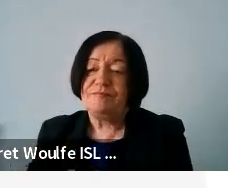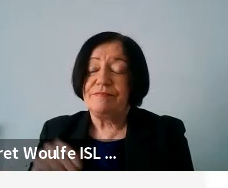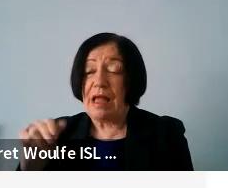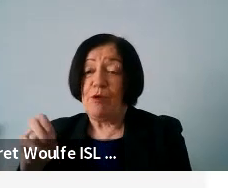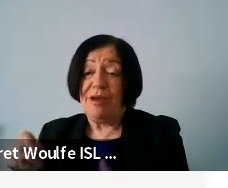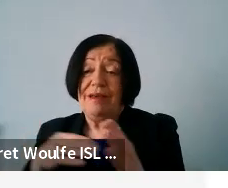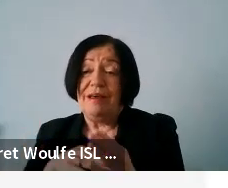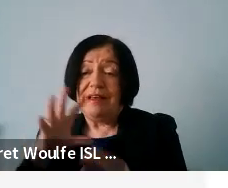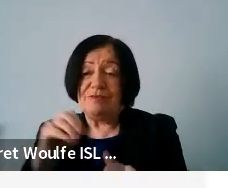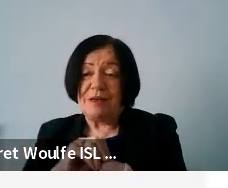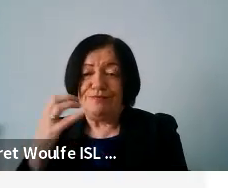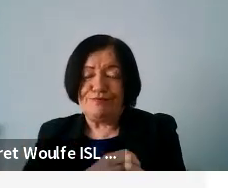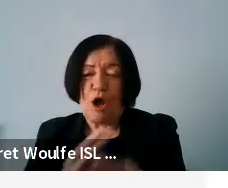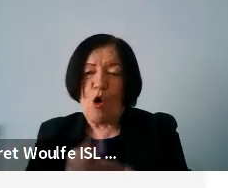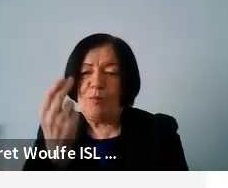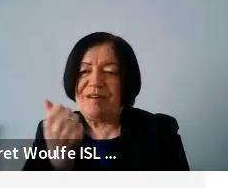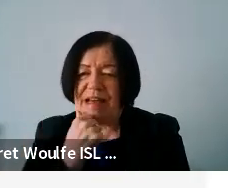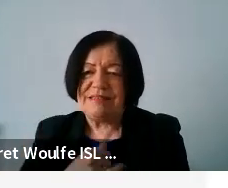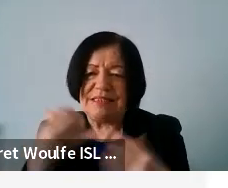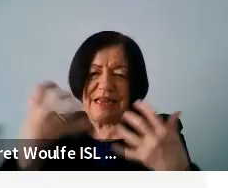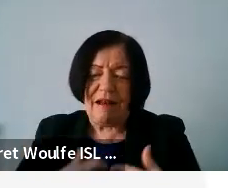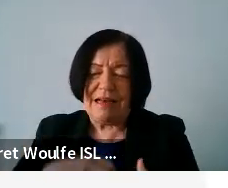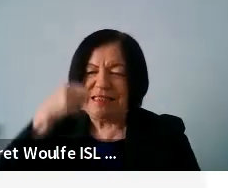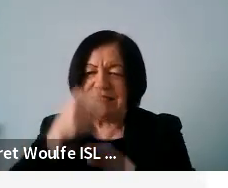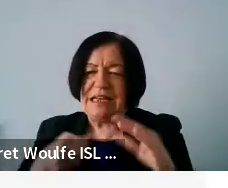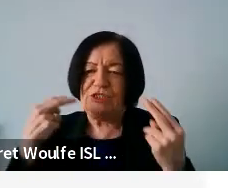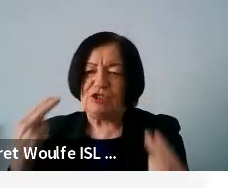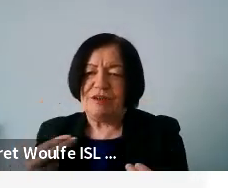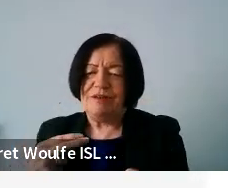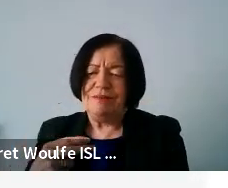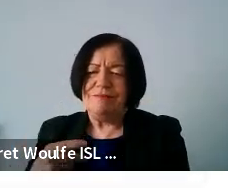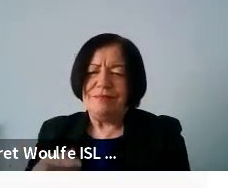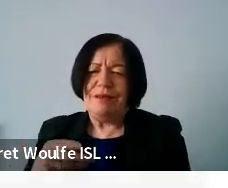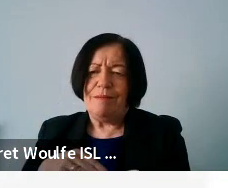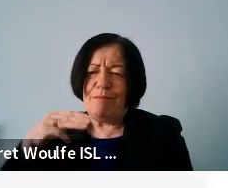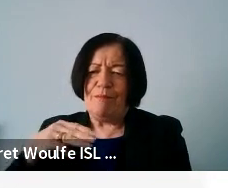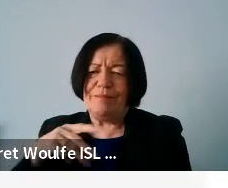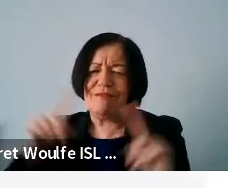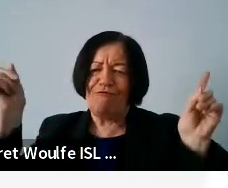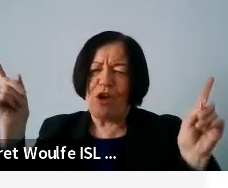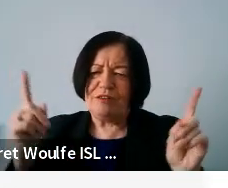Particularly all the constant updates and technology and skills that you need that really makes it quite different.